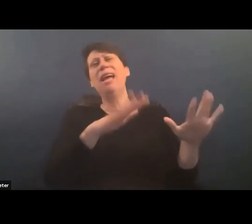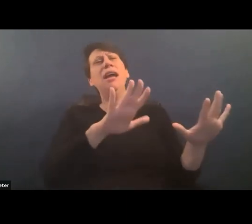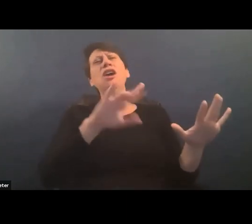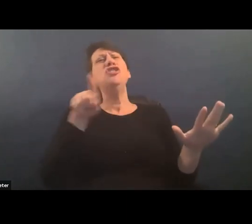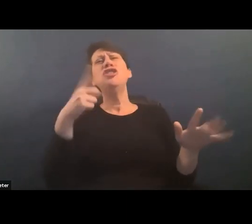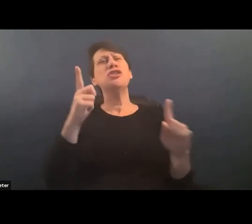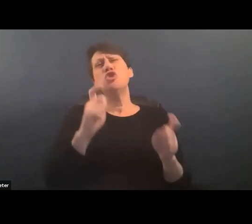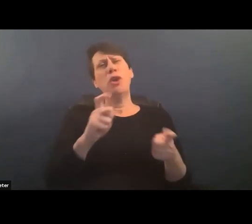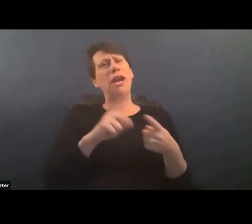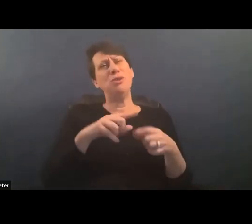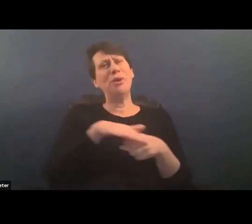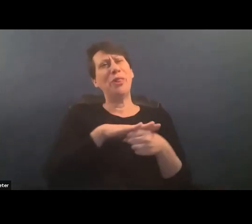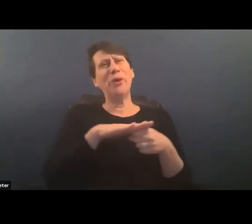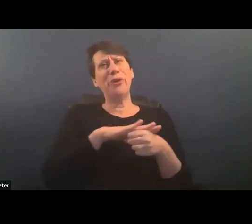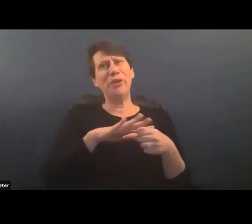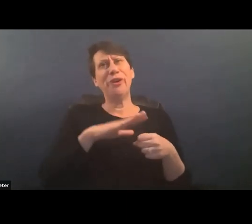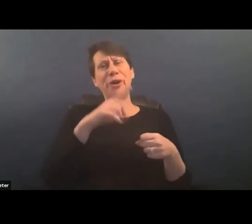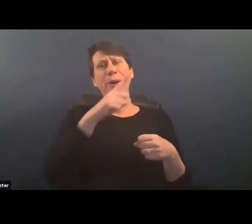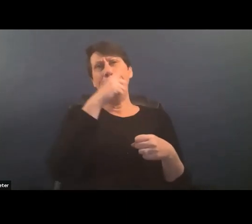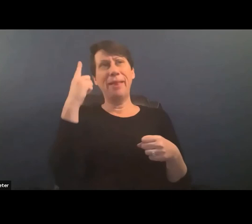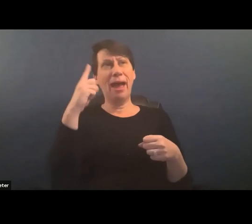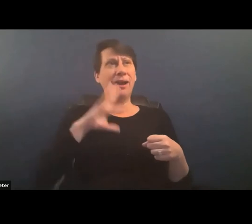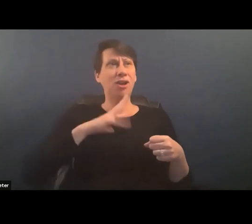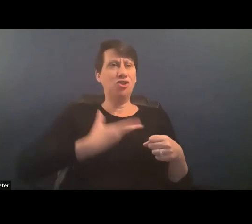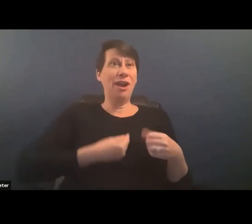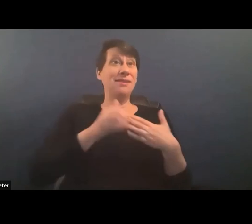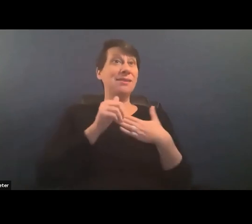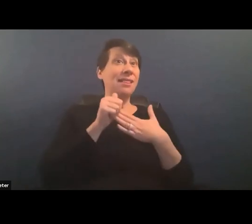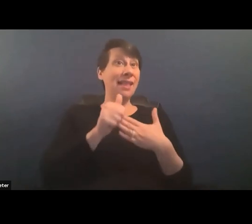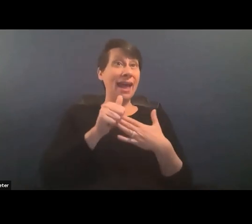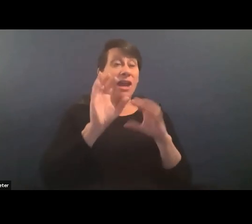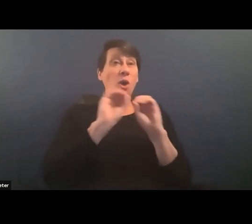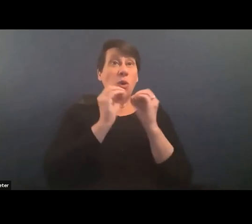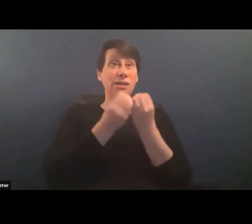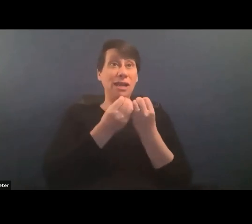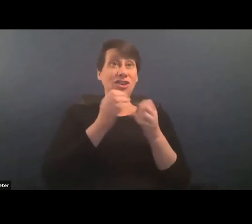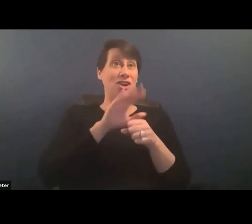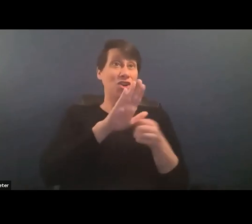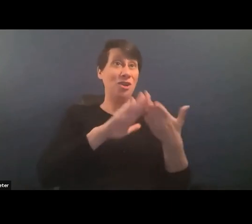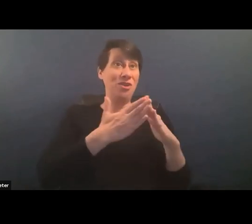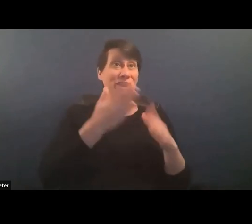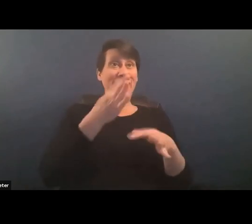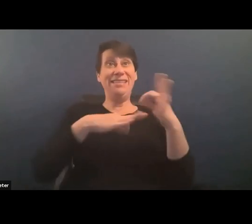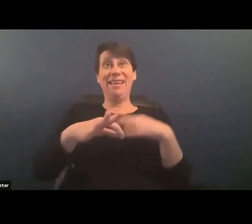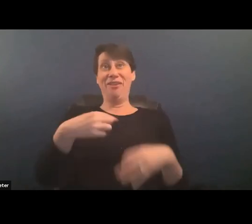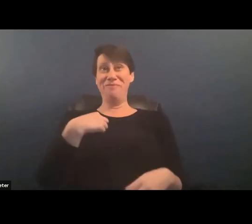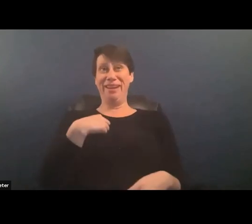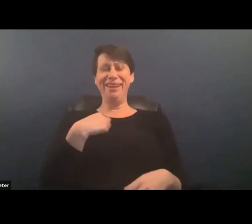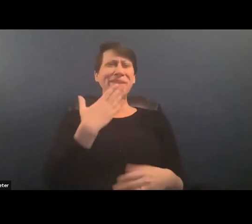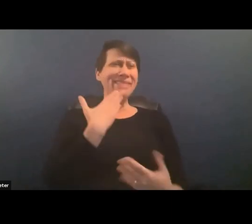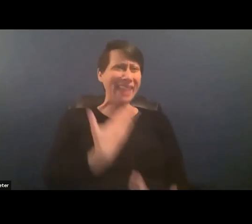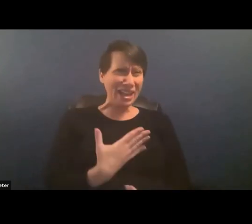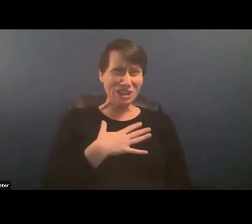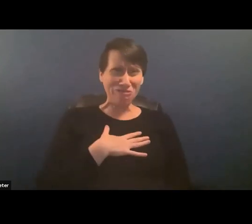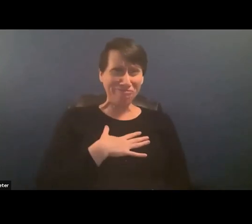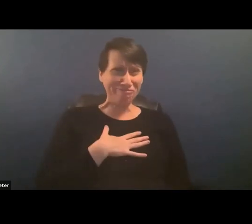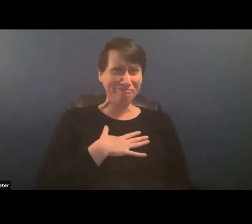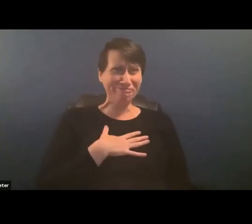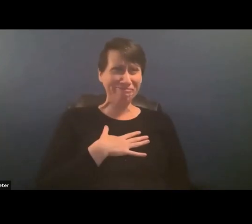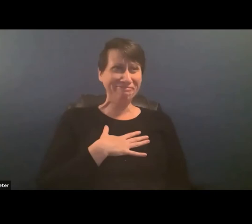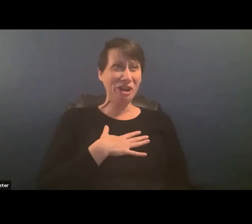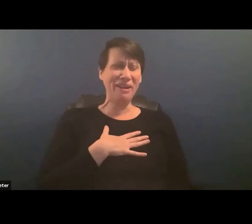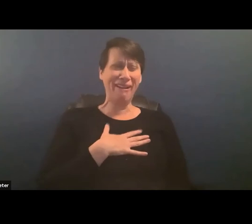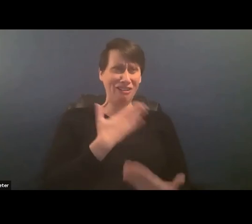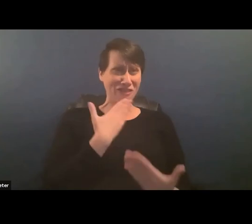a local trans black trans led organization in your community instead of me um but thank you i'm so just deep well